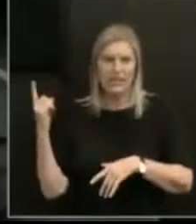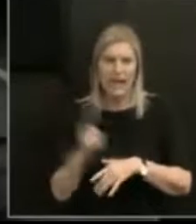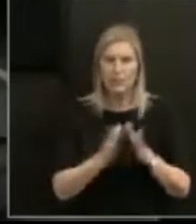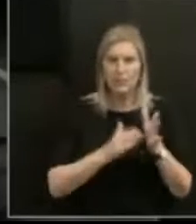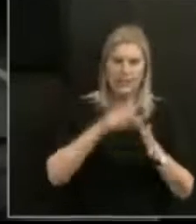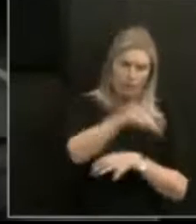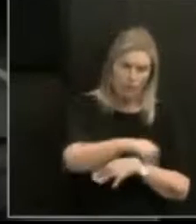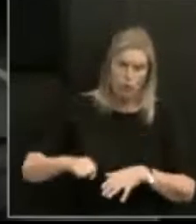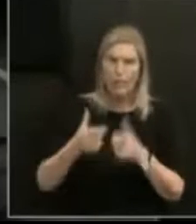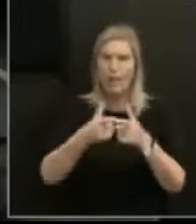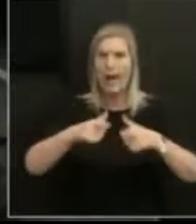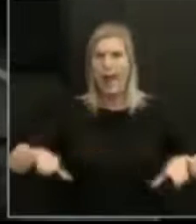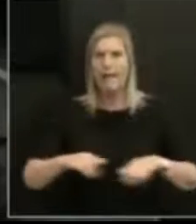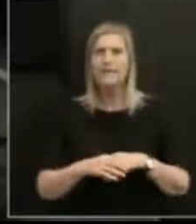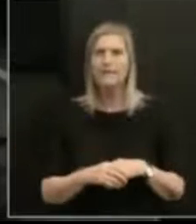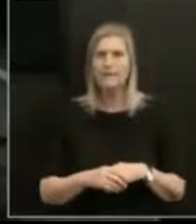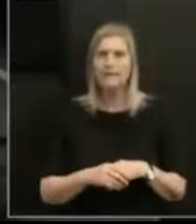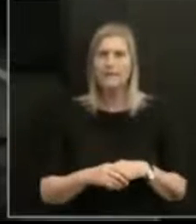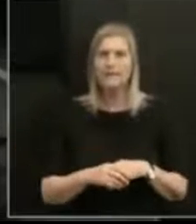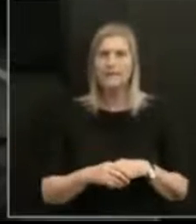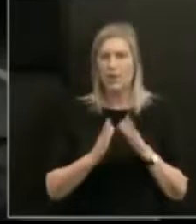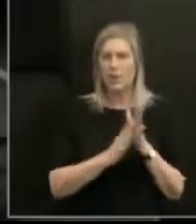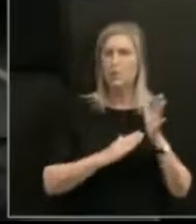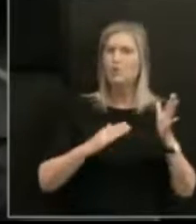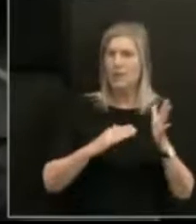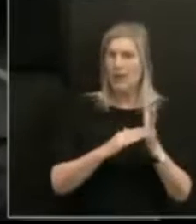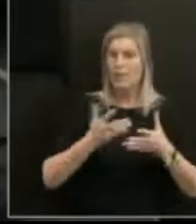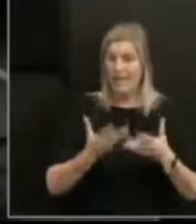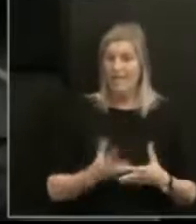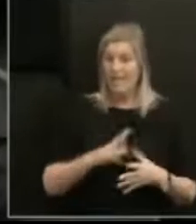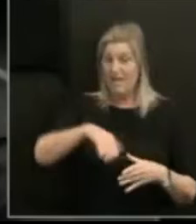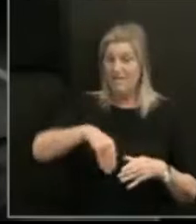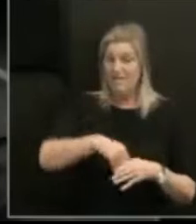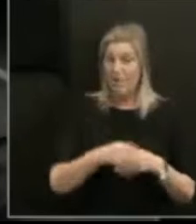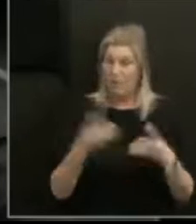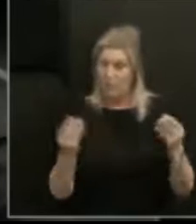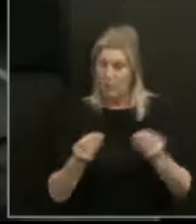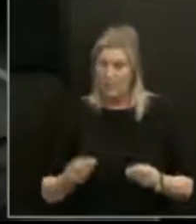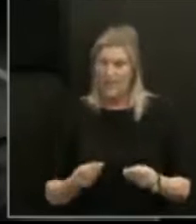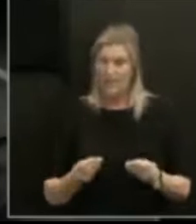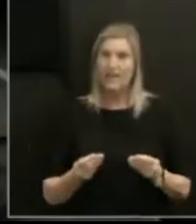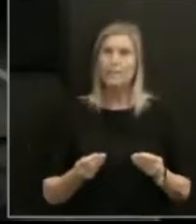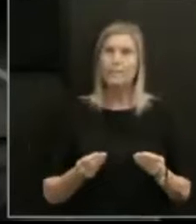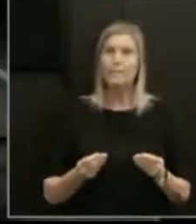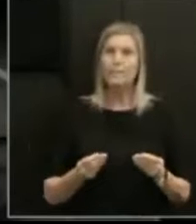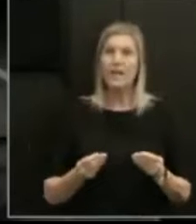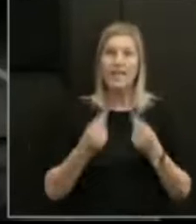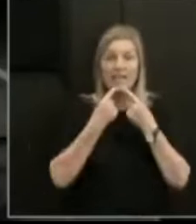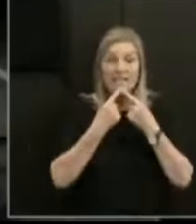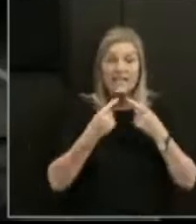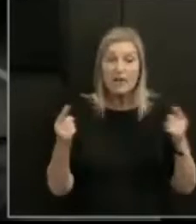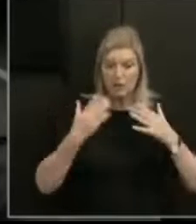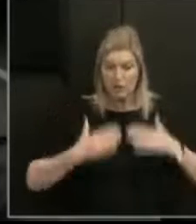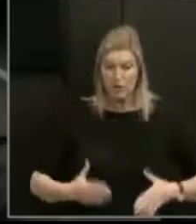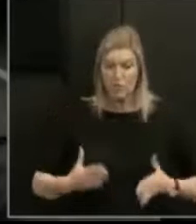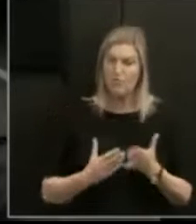Zealand was a significant architect of the Universal Declaration of Human Rights, and obligations under Te Tiriti are echoed in